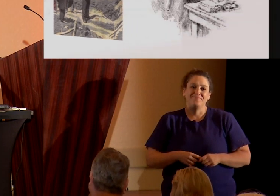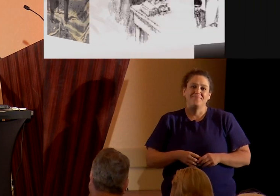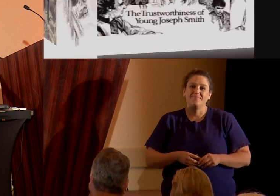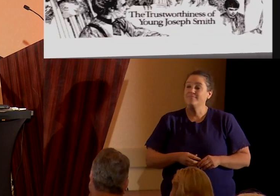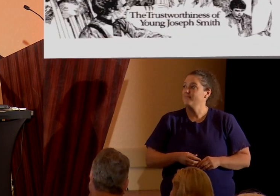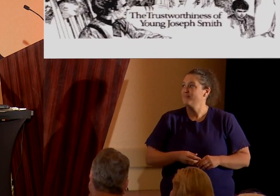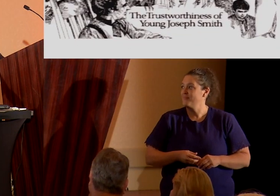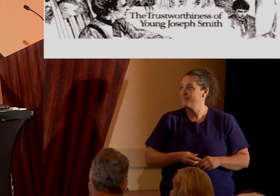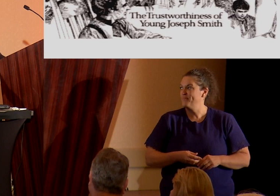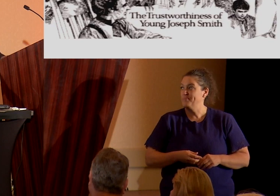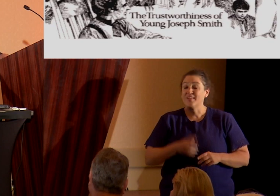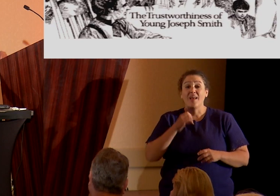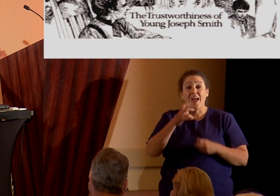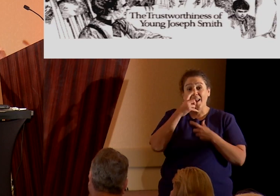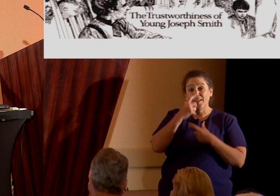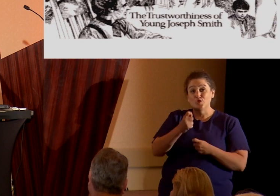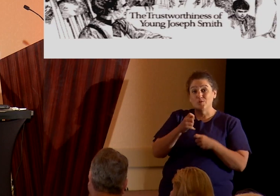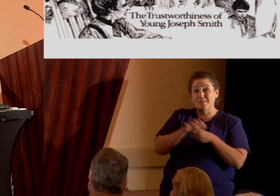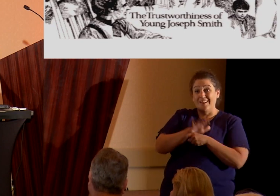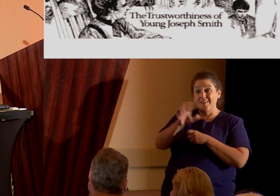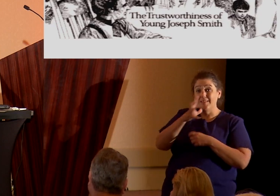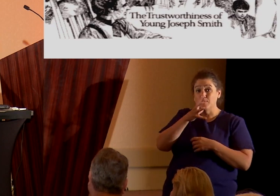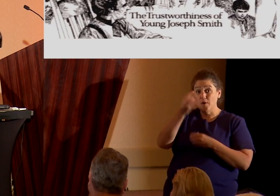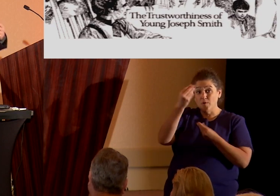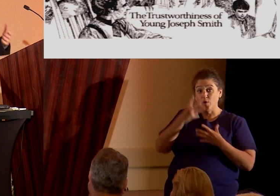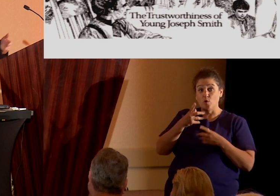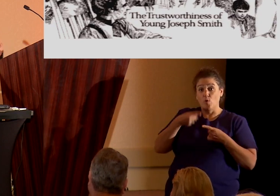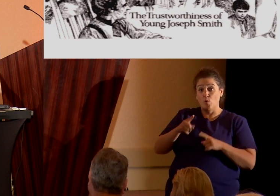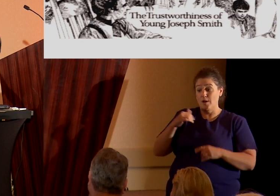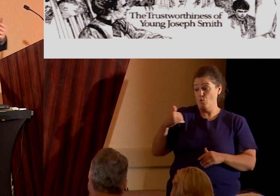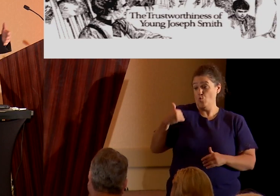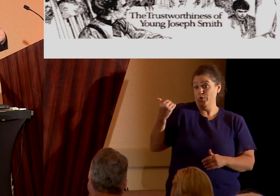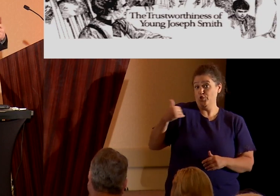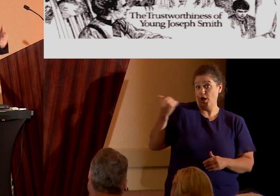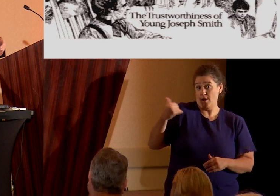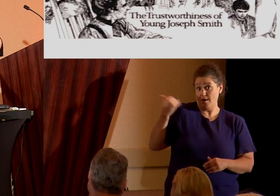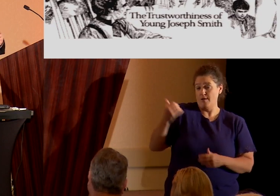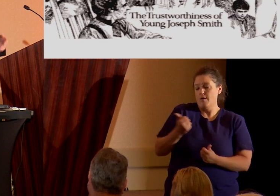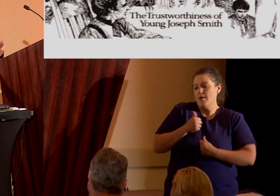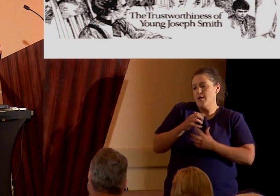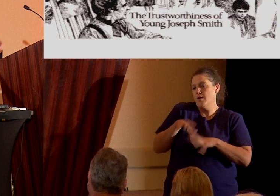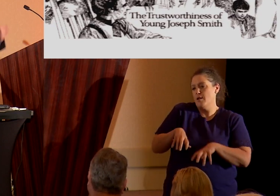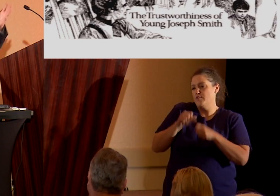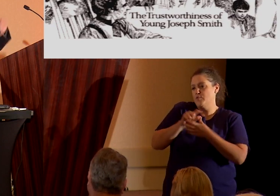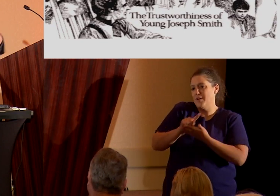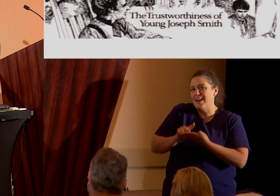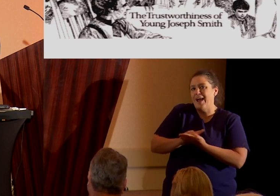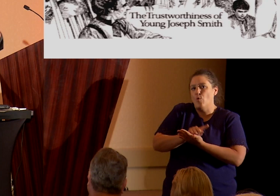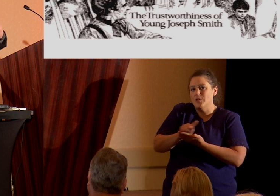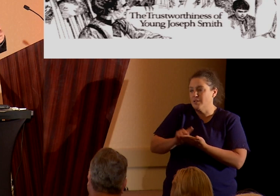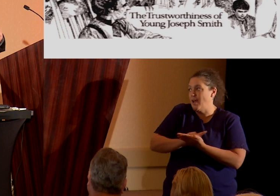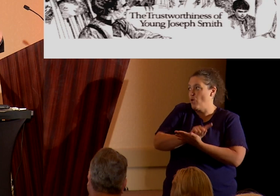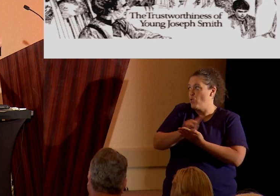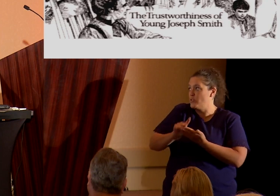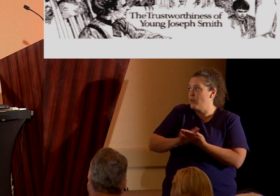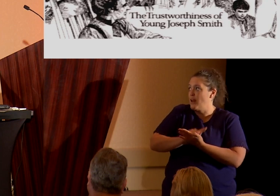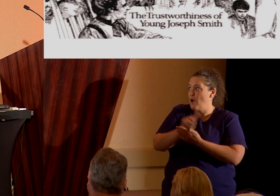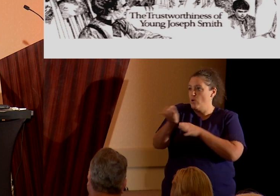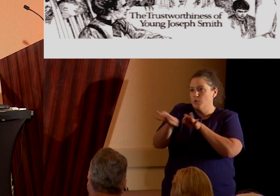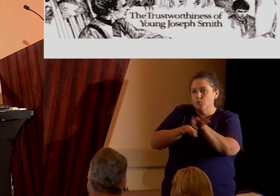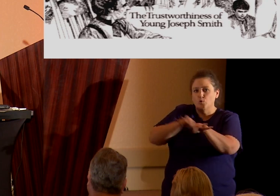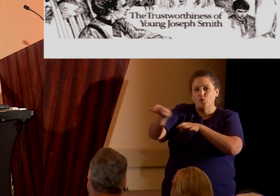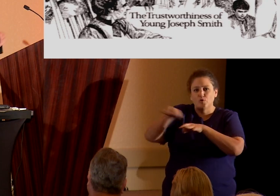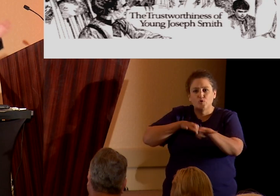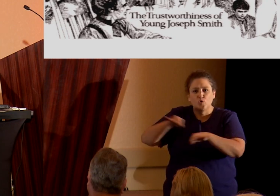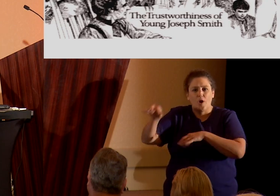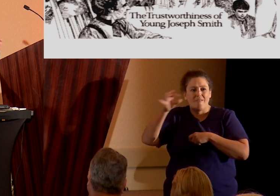And interesting enough, his mother told us that as a youth, he'd love to spend hours and hours of yarns describing the ancient mound-builder